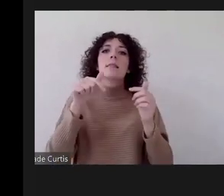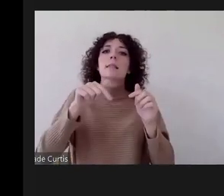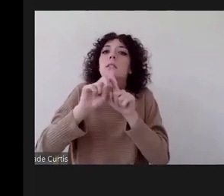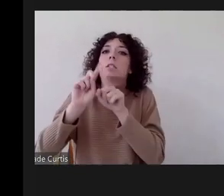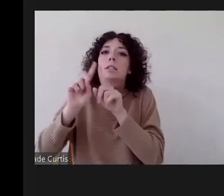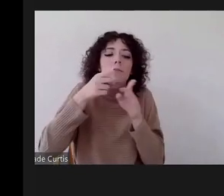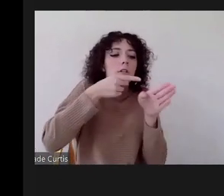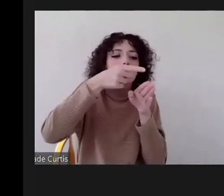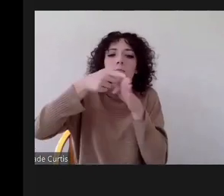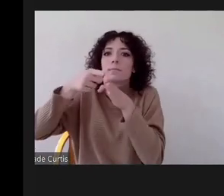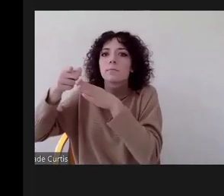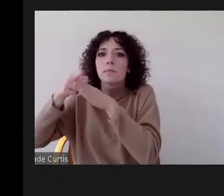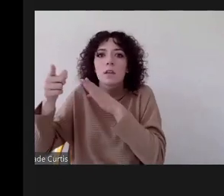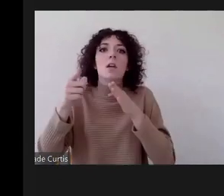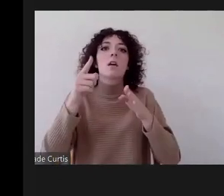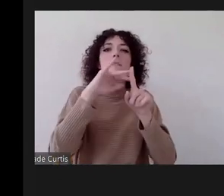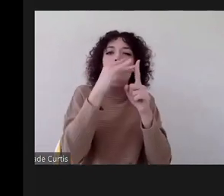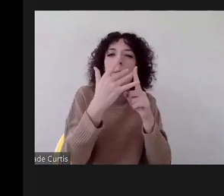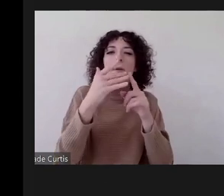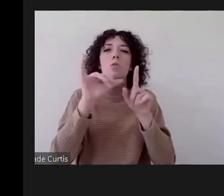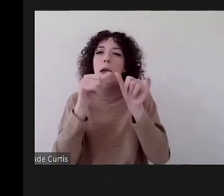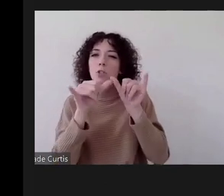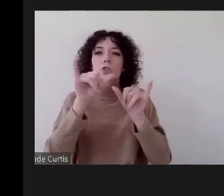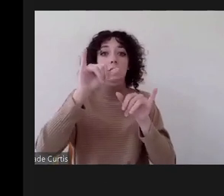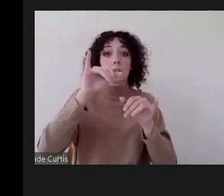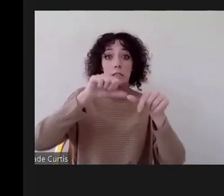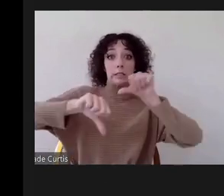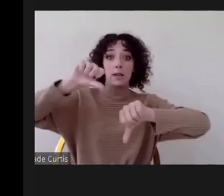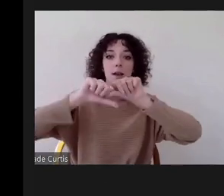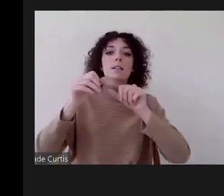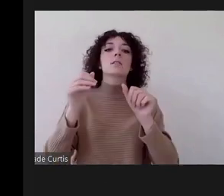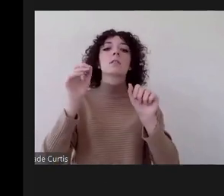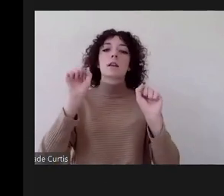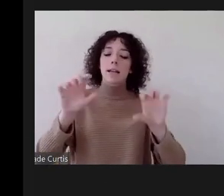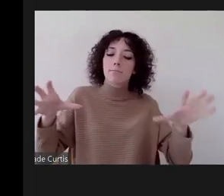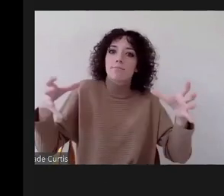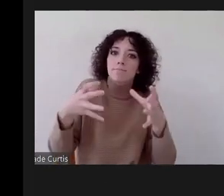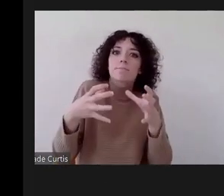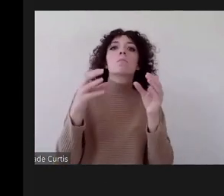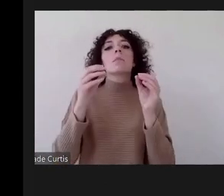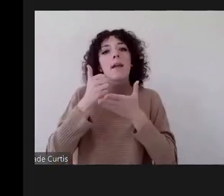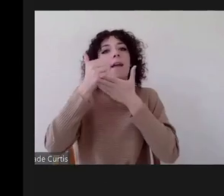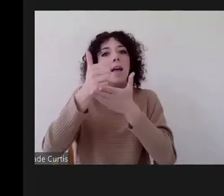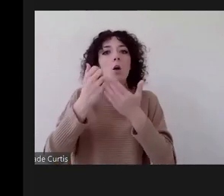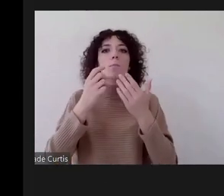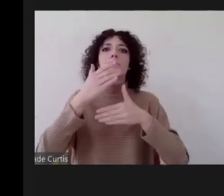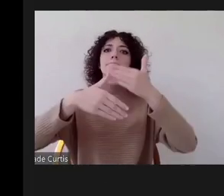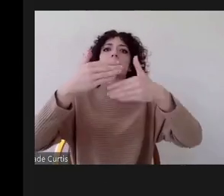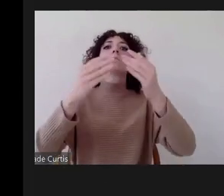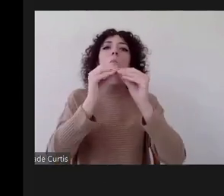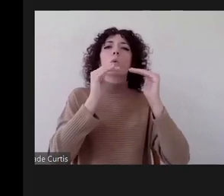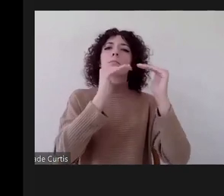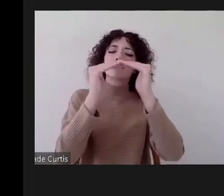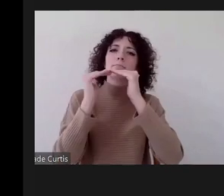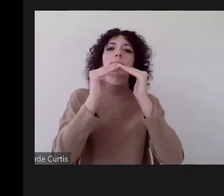disciplines of environmental engineering and science to discuss actions to form a more healthy just and equitable society the conference